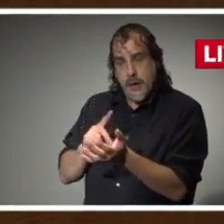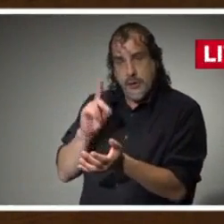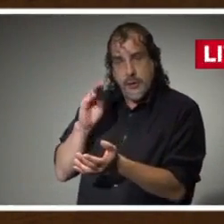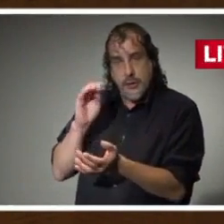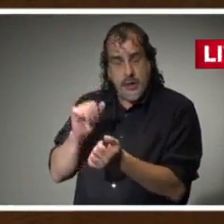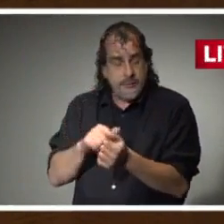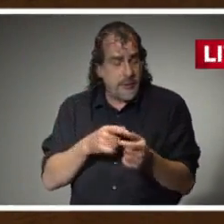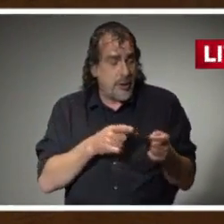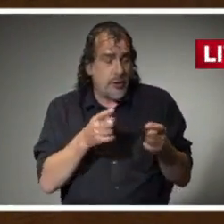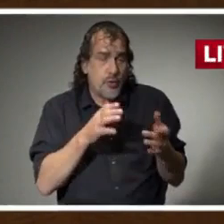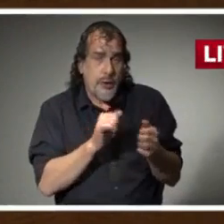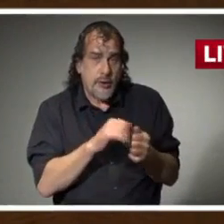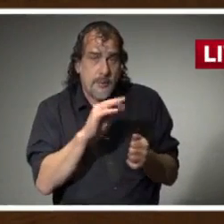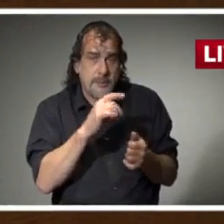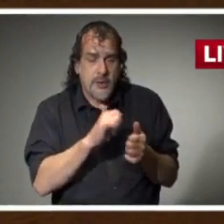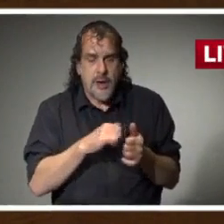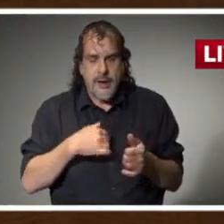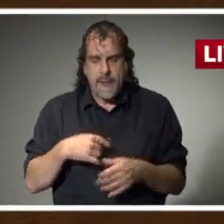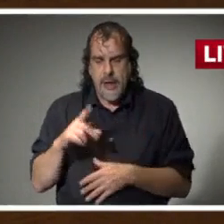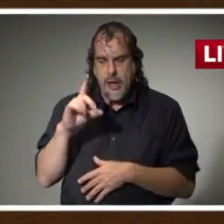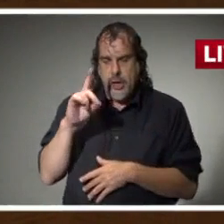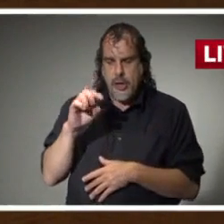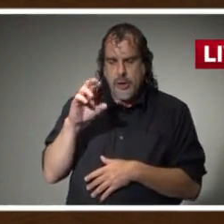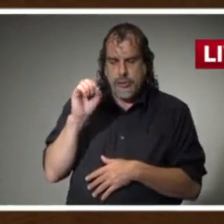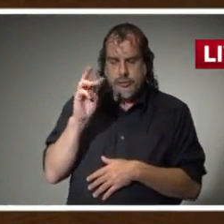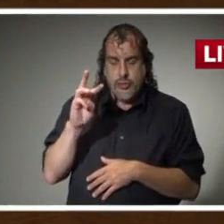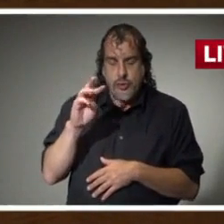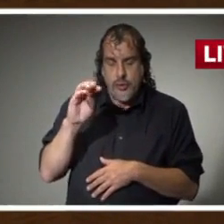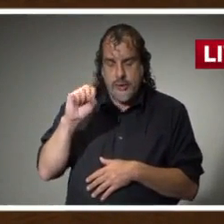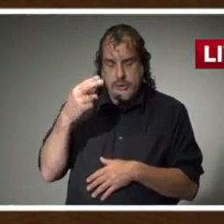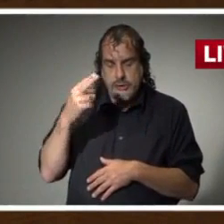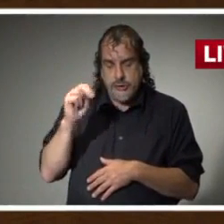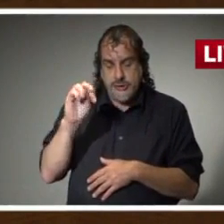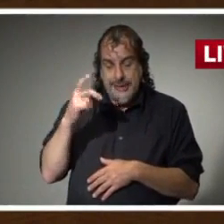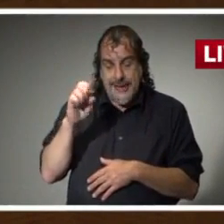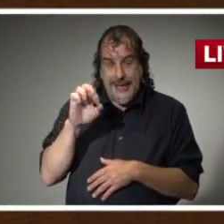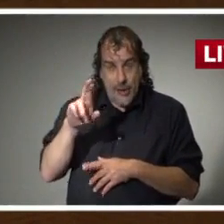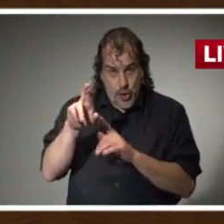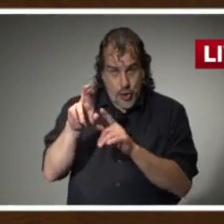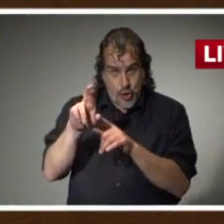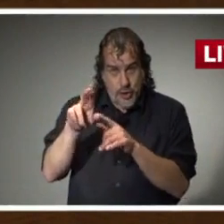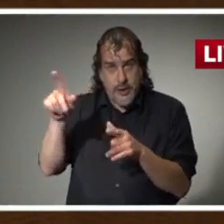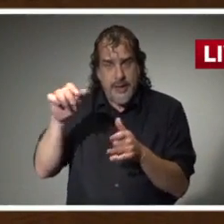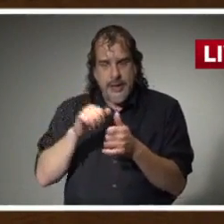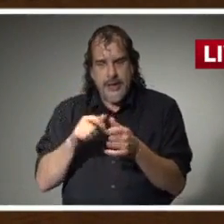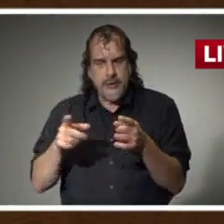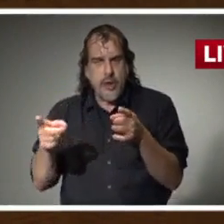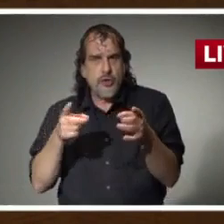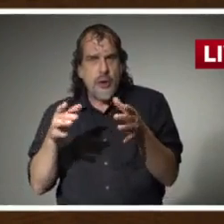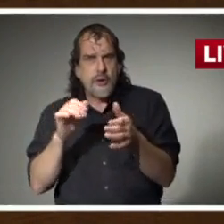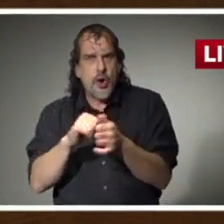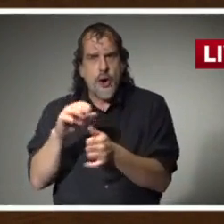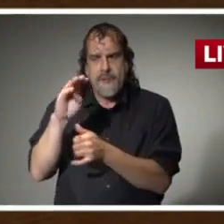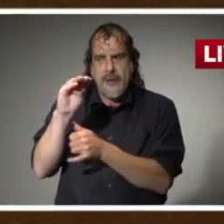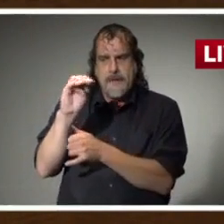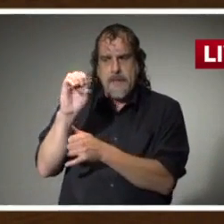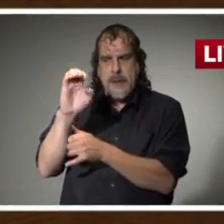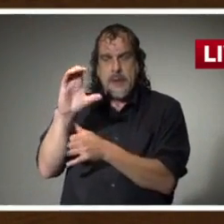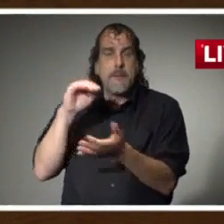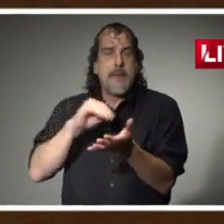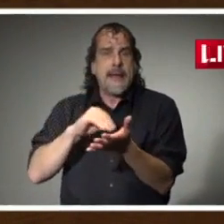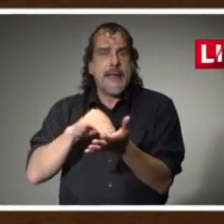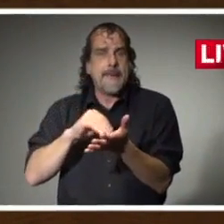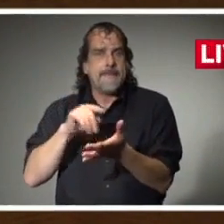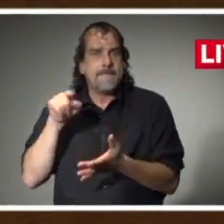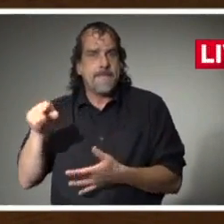I've asked Drew Snyder of the Division of Medicaid to be here. He and his team have been doing excellent work